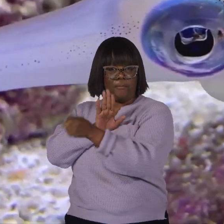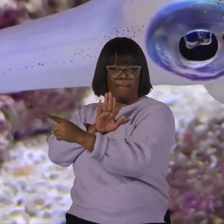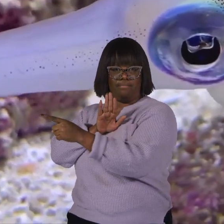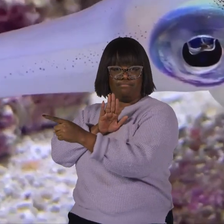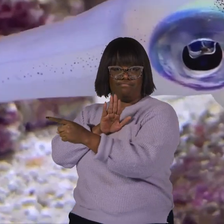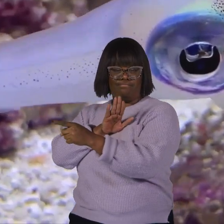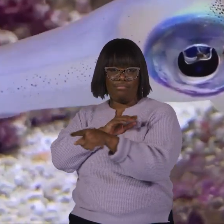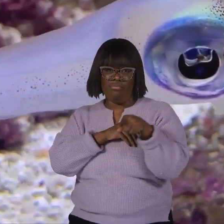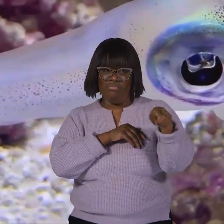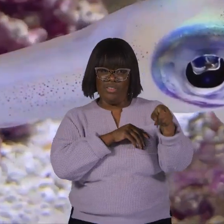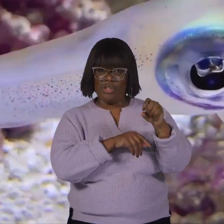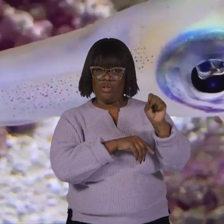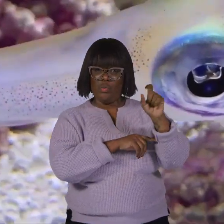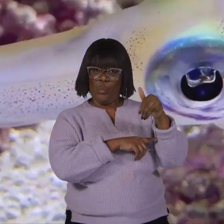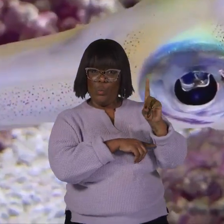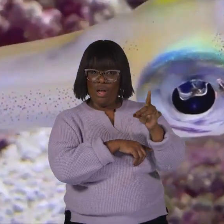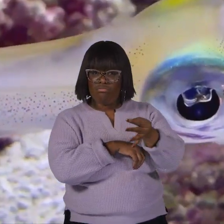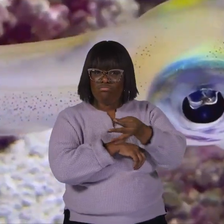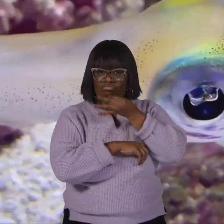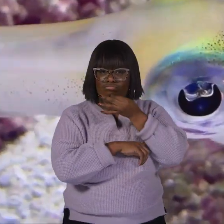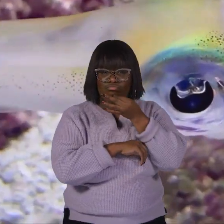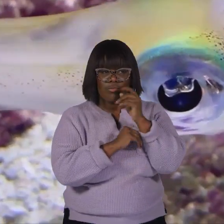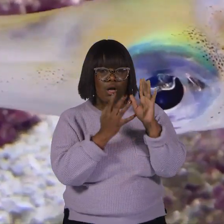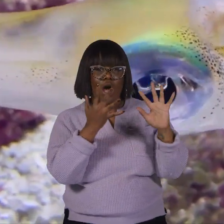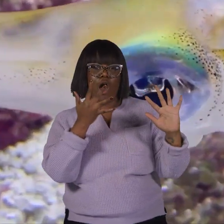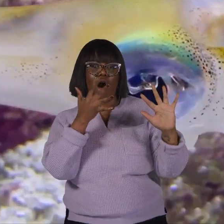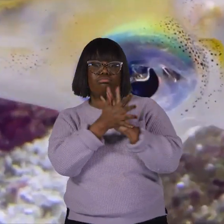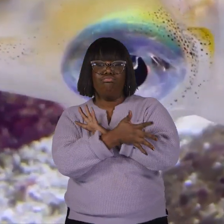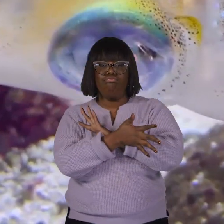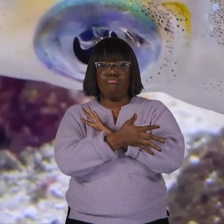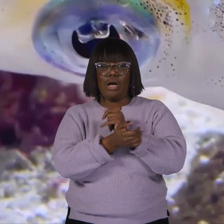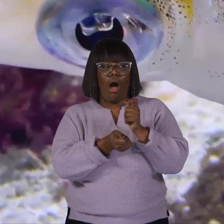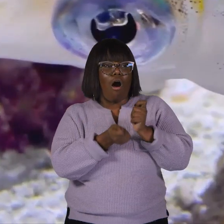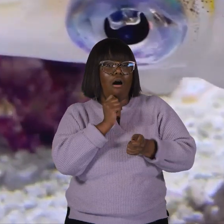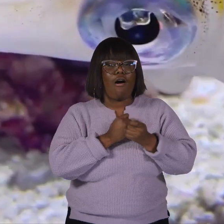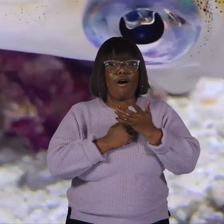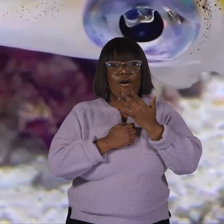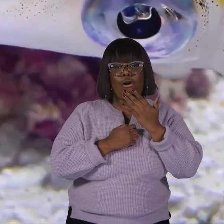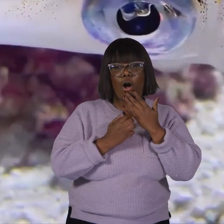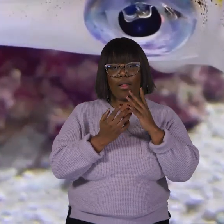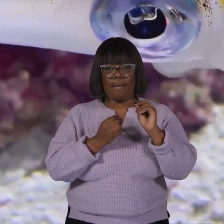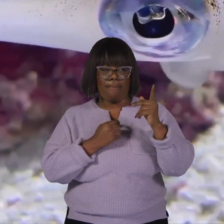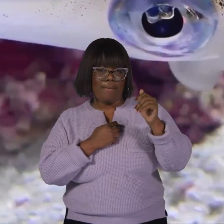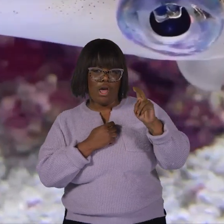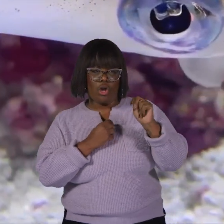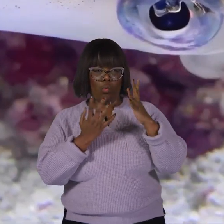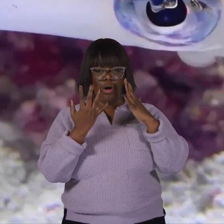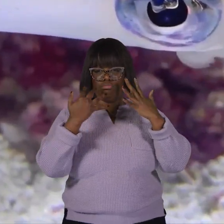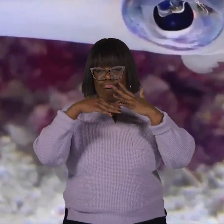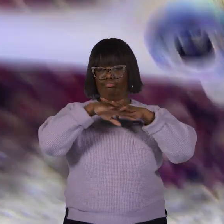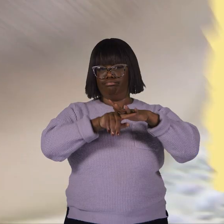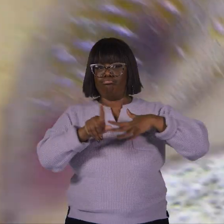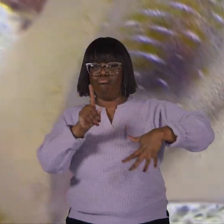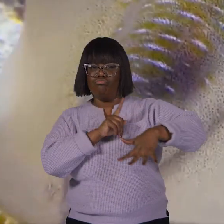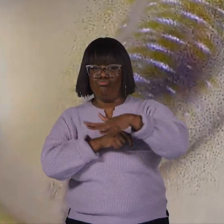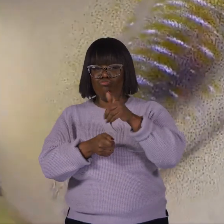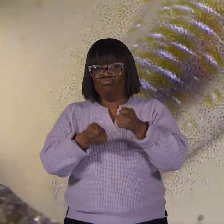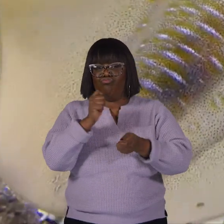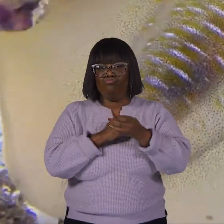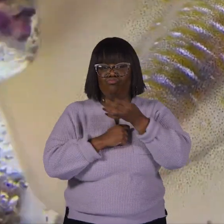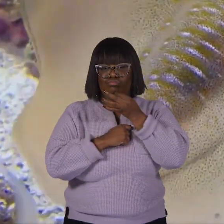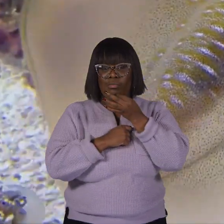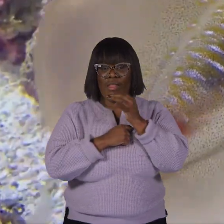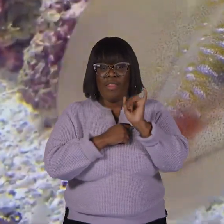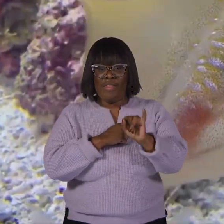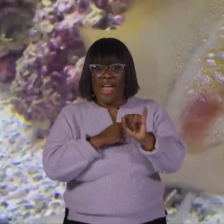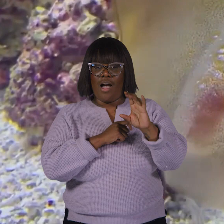Squid are experts of disguise, and they can change their colors and patterns to blend into their surroundings. They